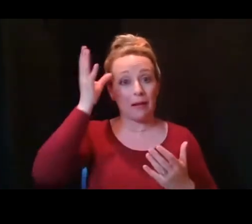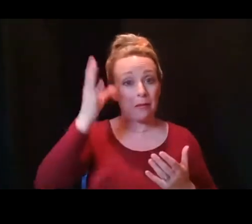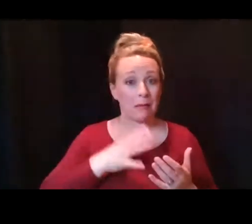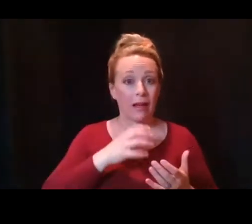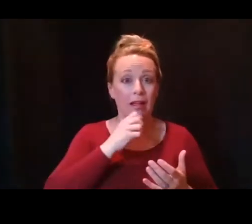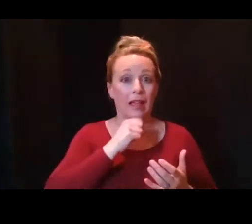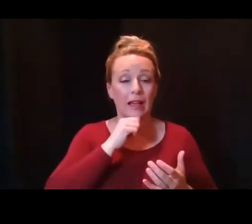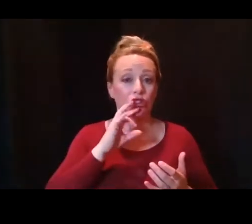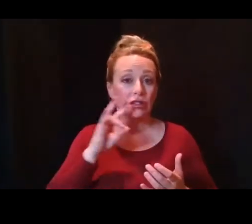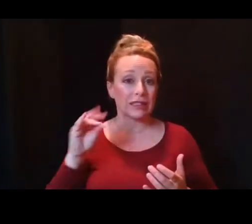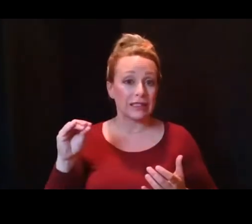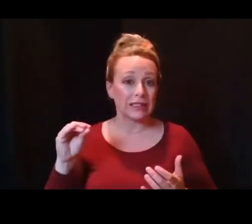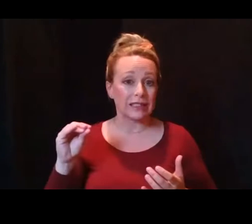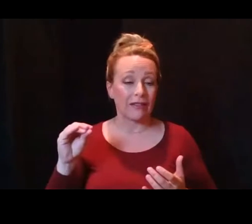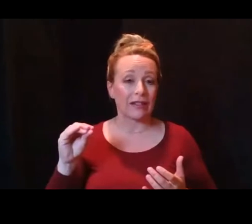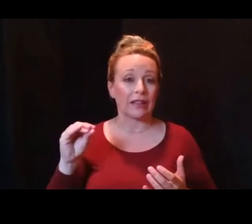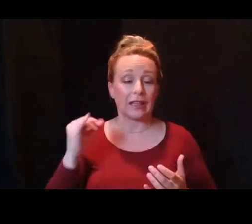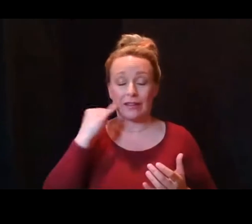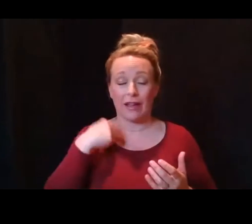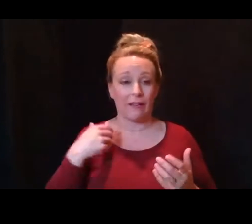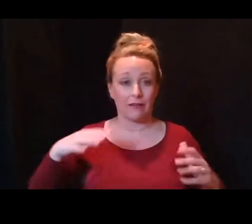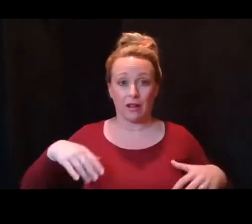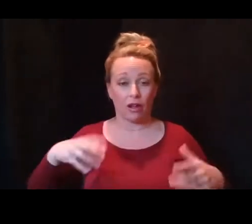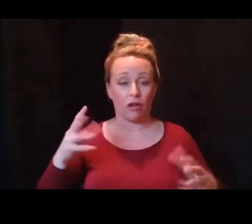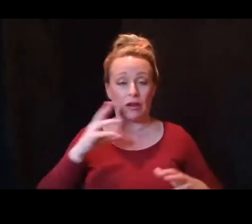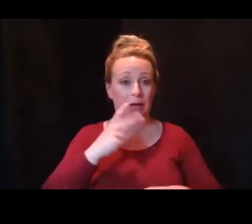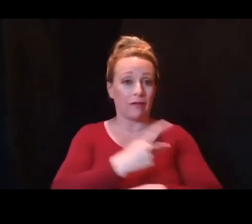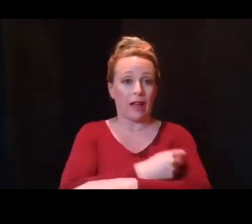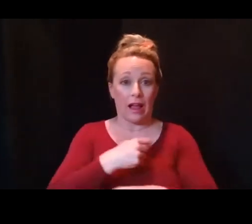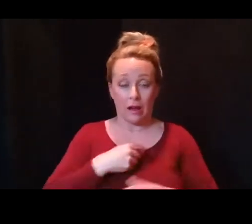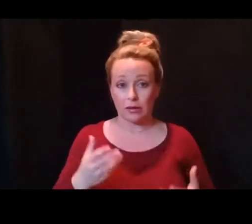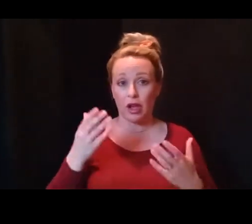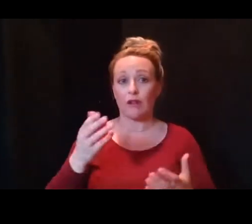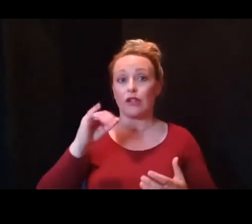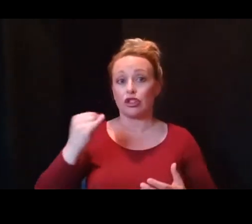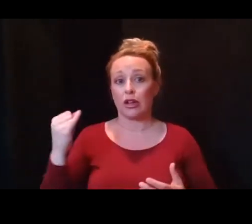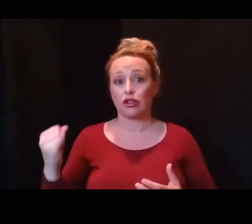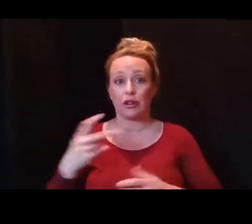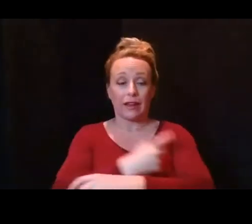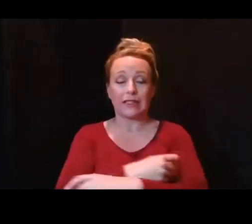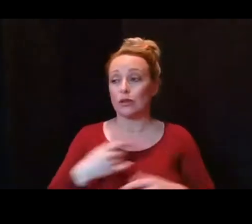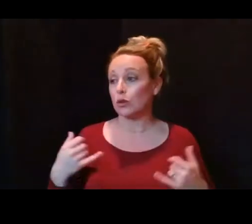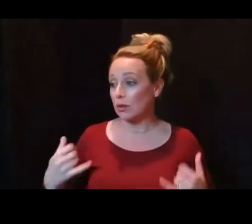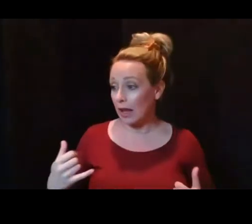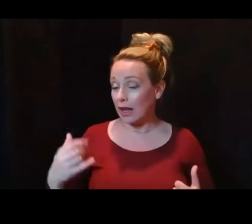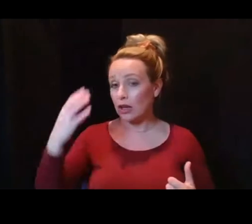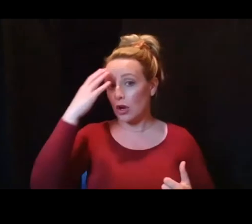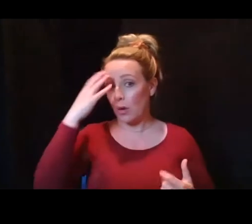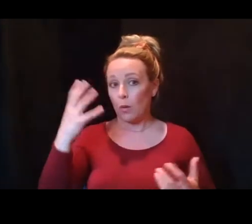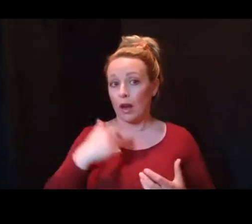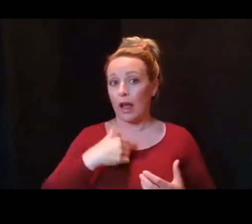if I hadn't already been vaccinated and I was offered the J&J vaccine today, knowing what I